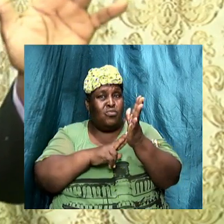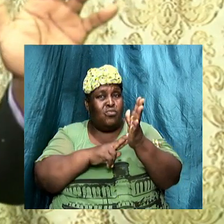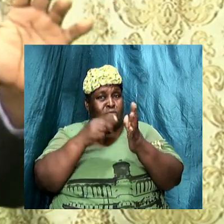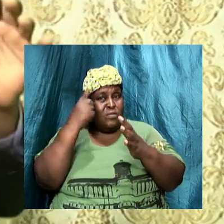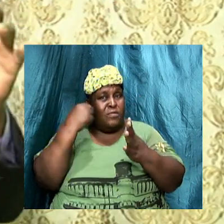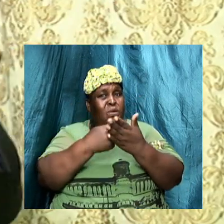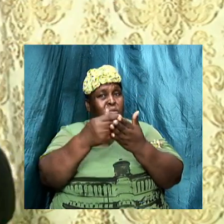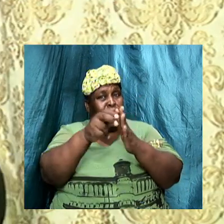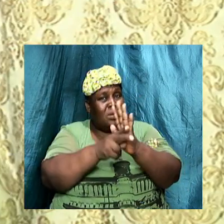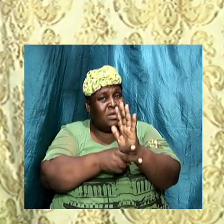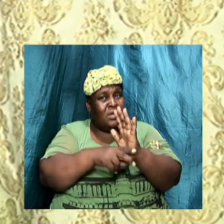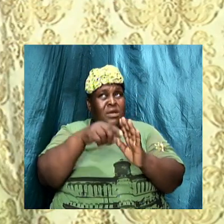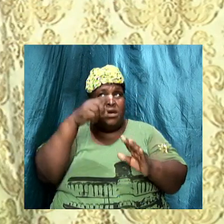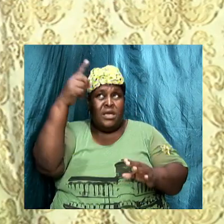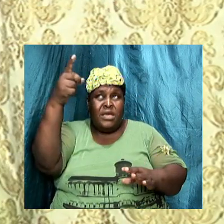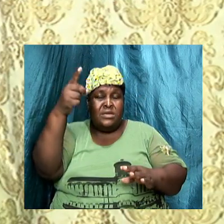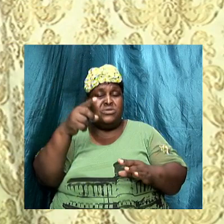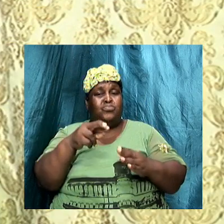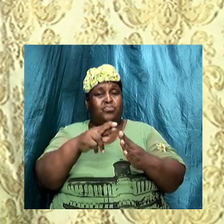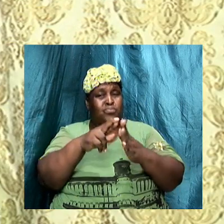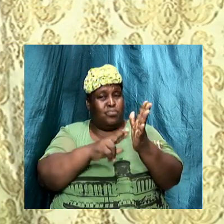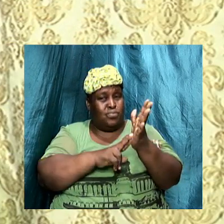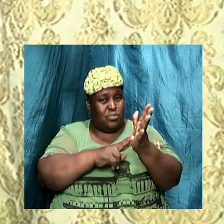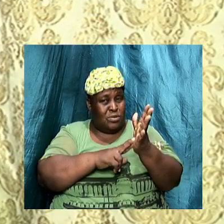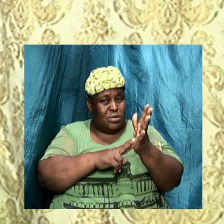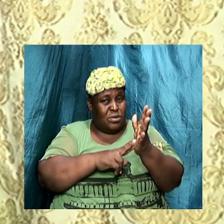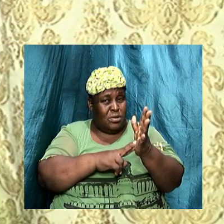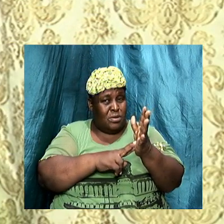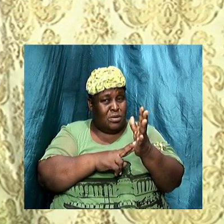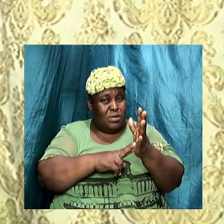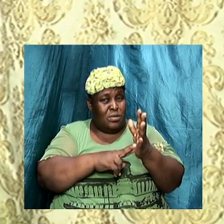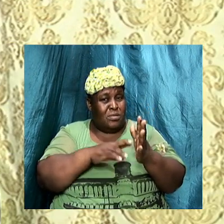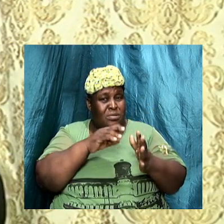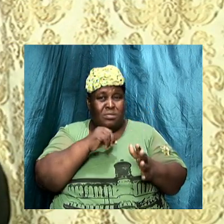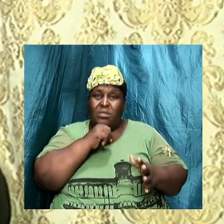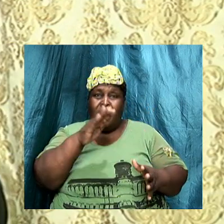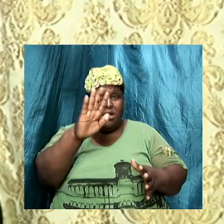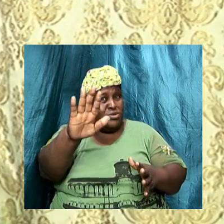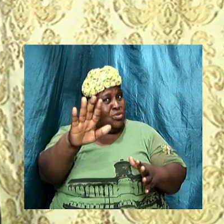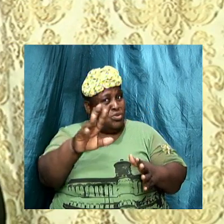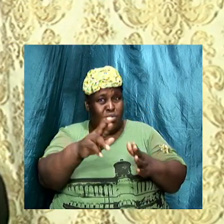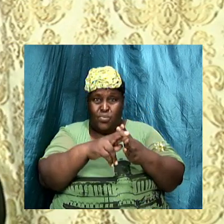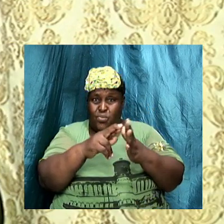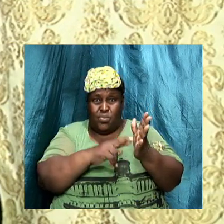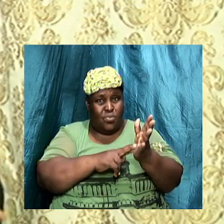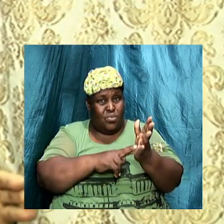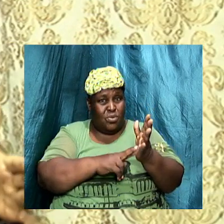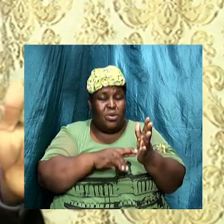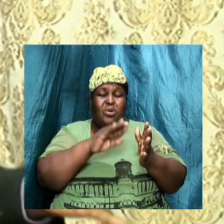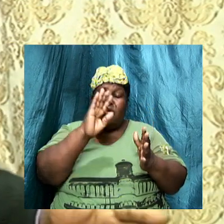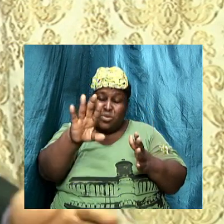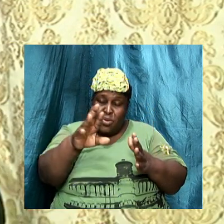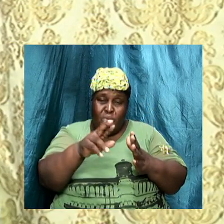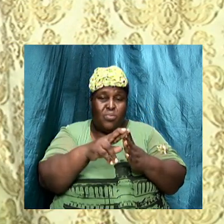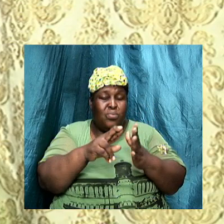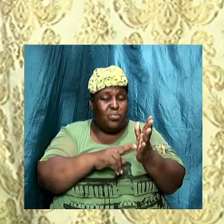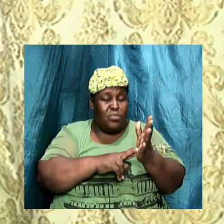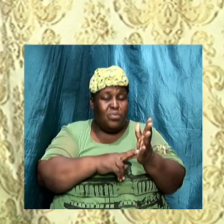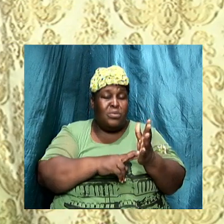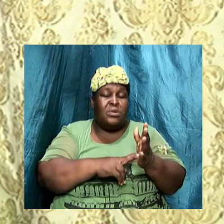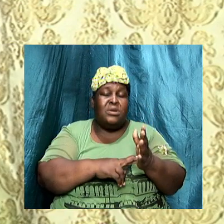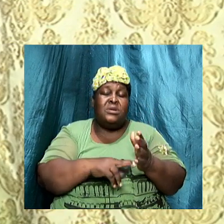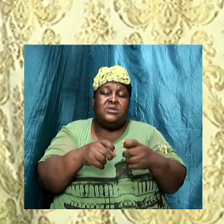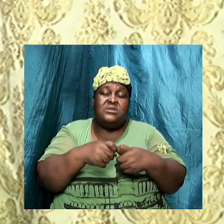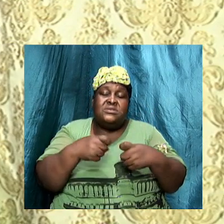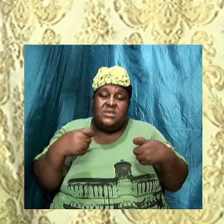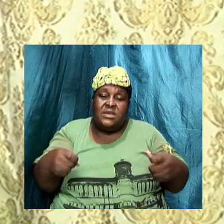standard. The standard that he has is not your standard. Amen. Because your standard would tend towards sinning. But the